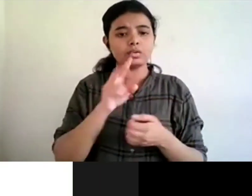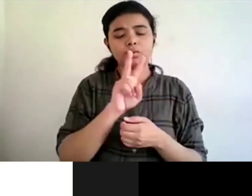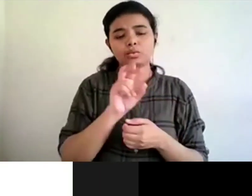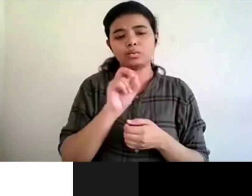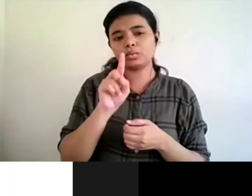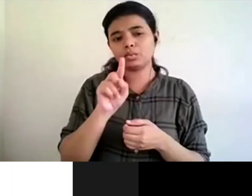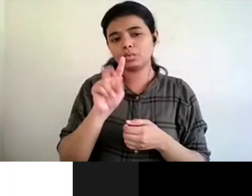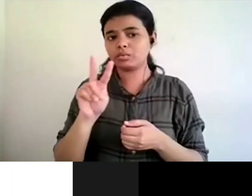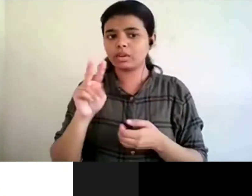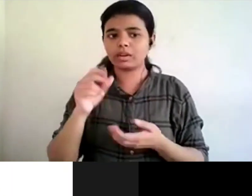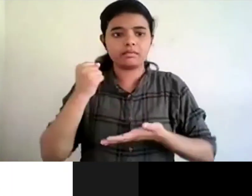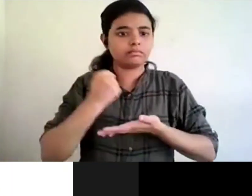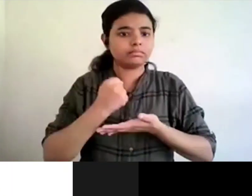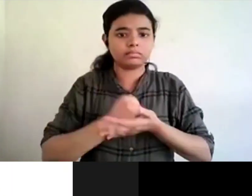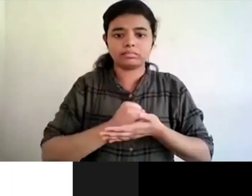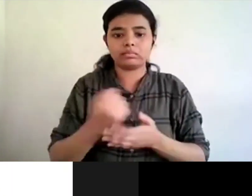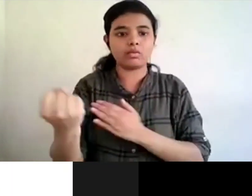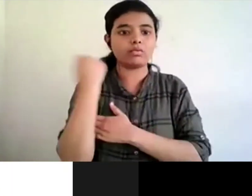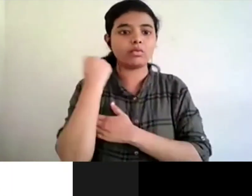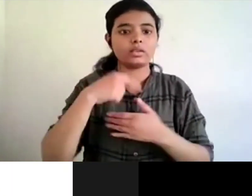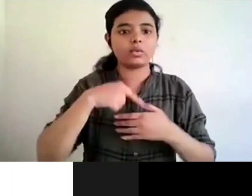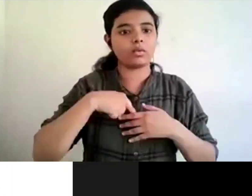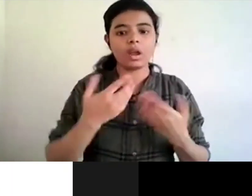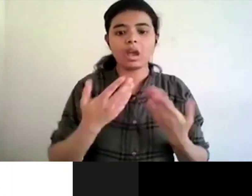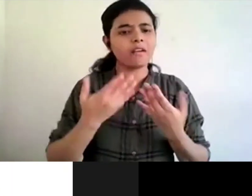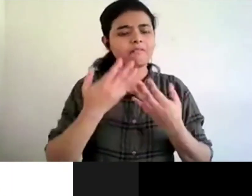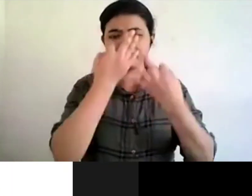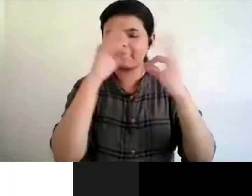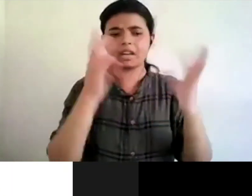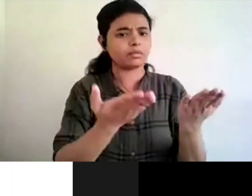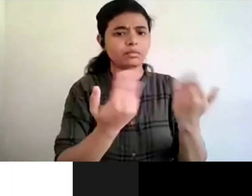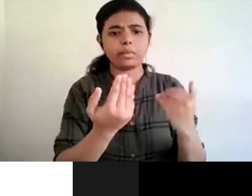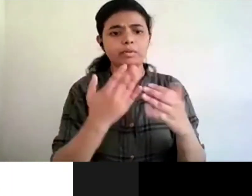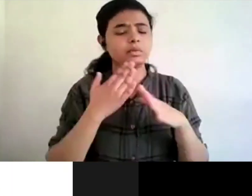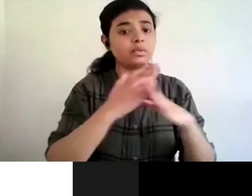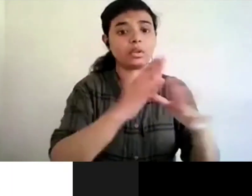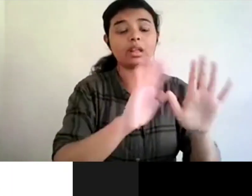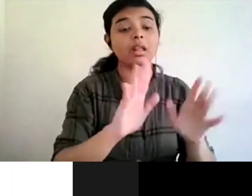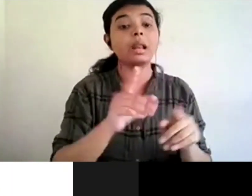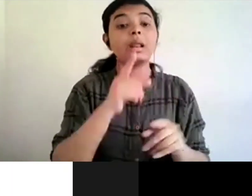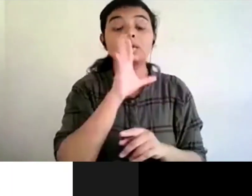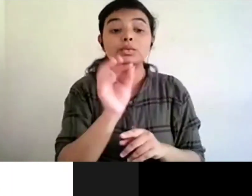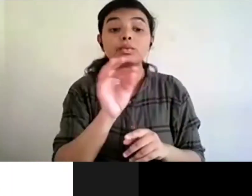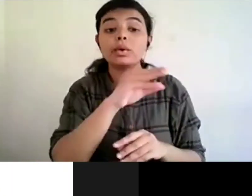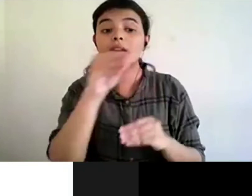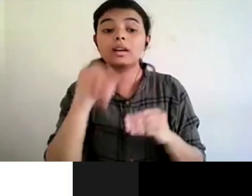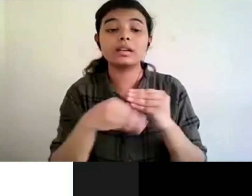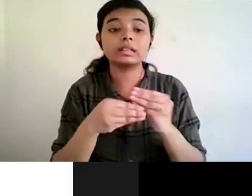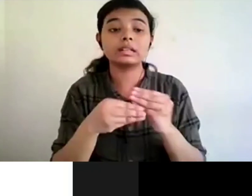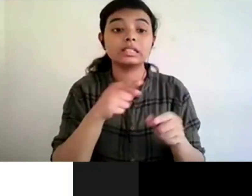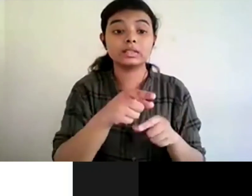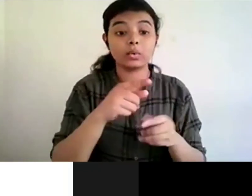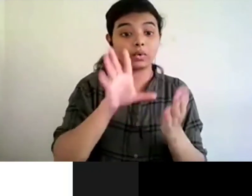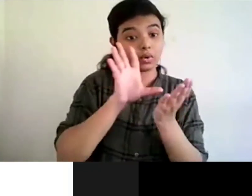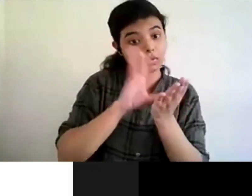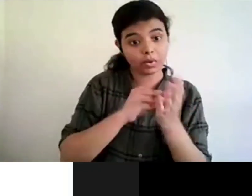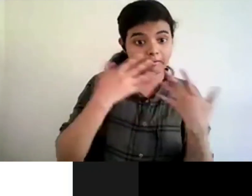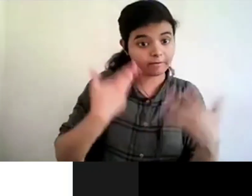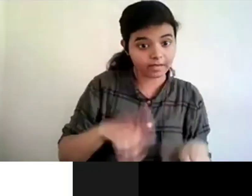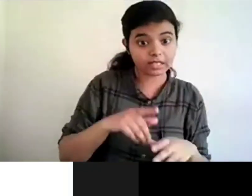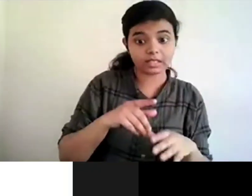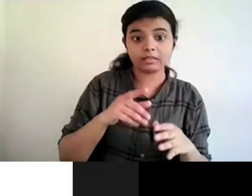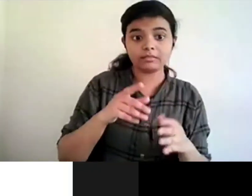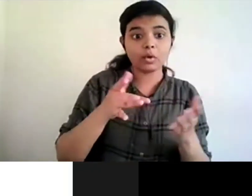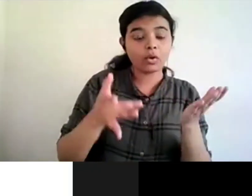please feel free there's no restriction on that only thing is that you should not be sharing such recordings or such